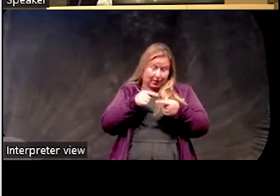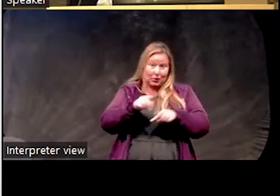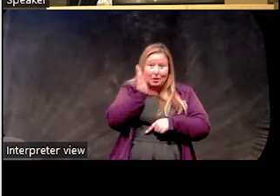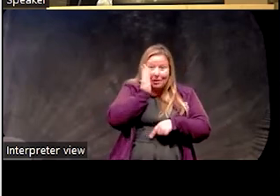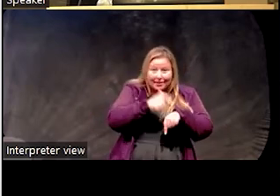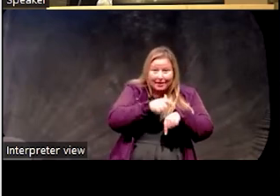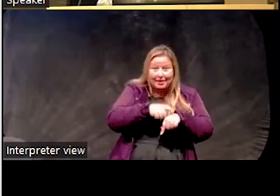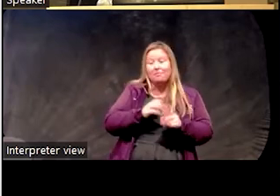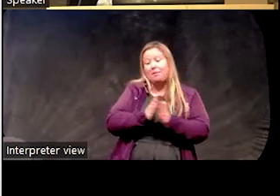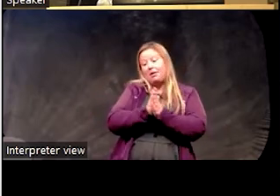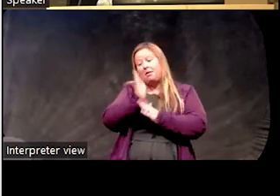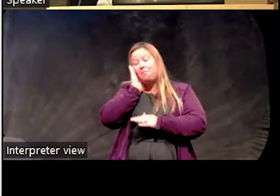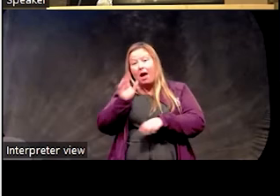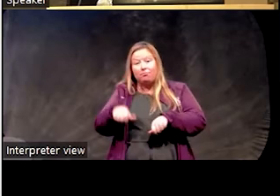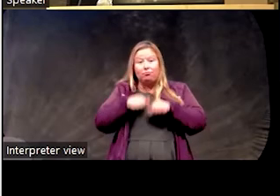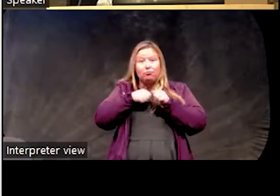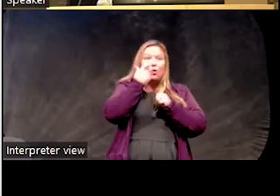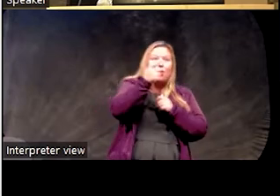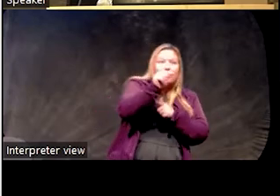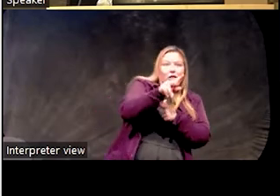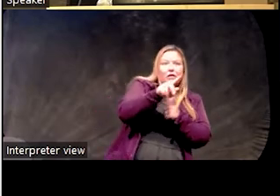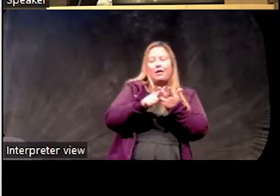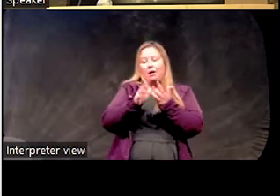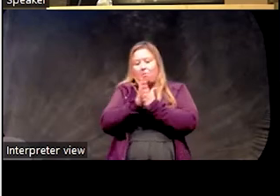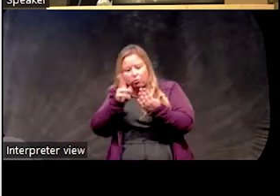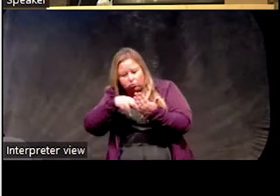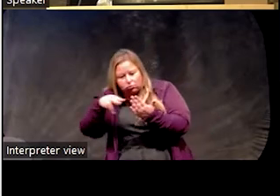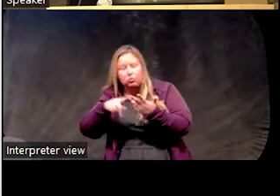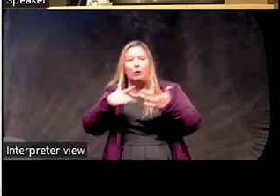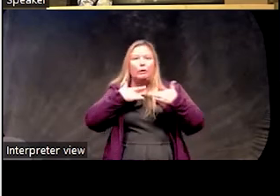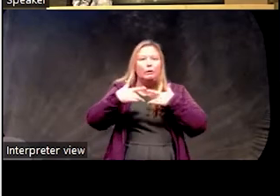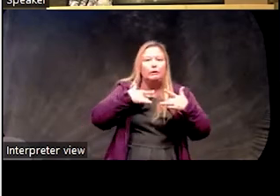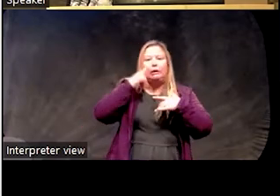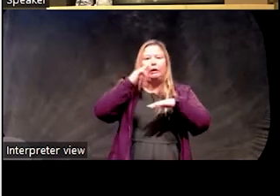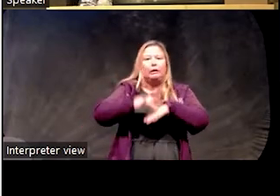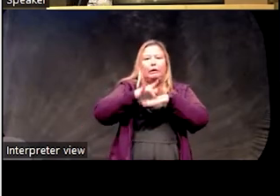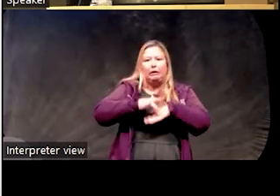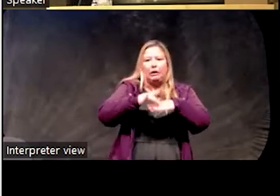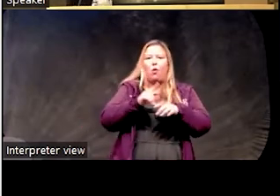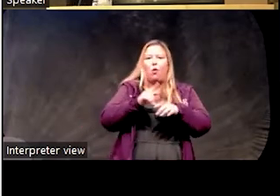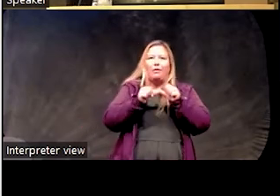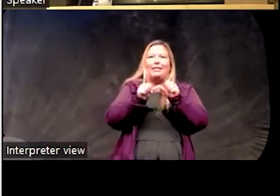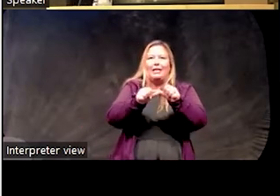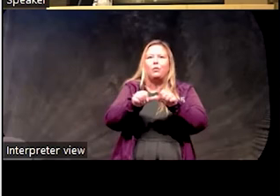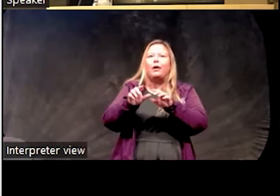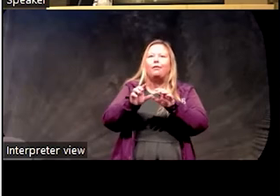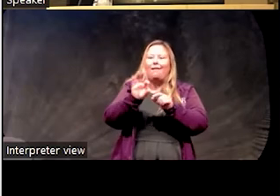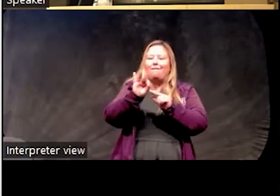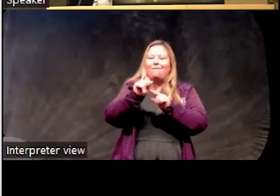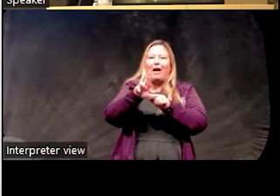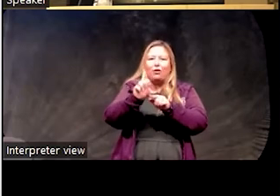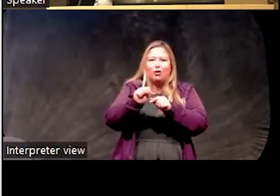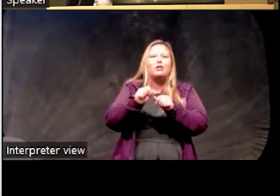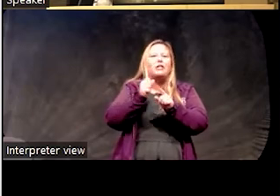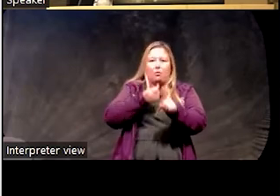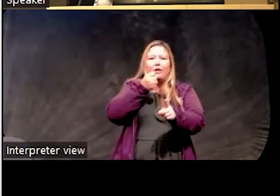maybe reading books in bed, watching television, worrying. These are all perpetuating factors, factors that will just